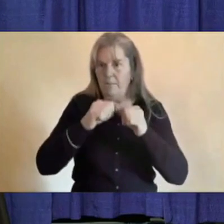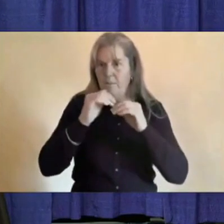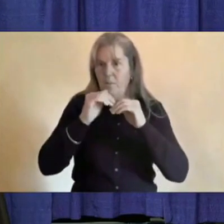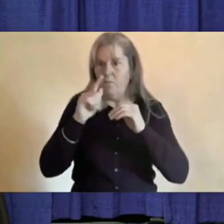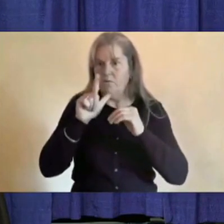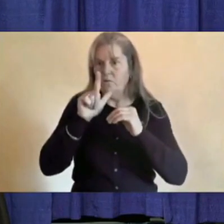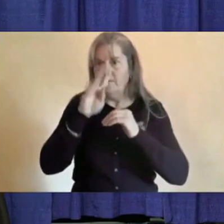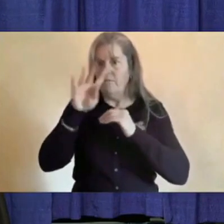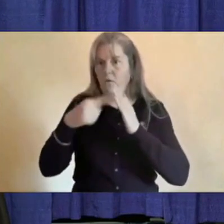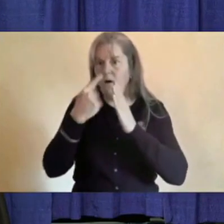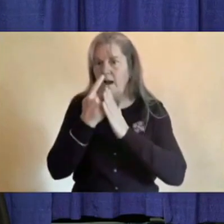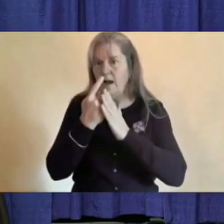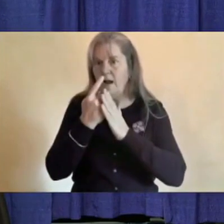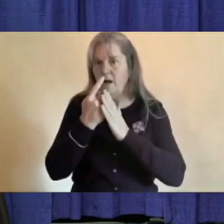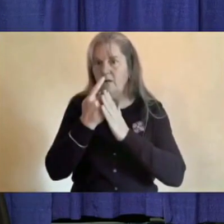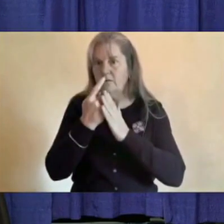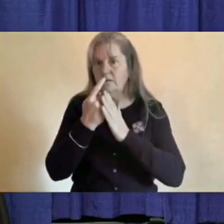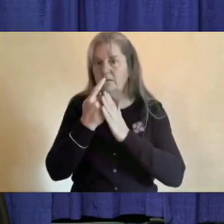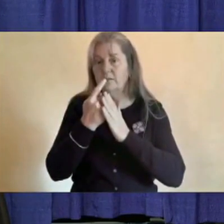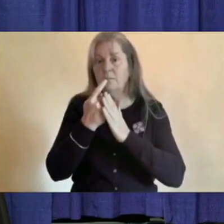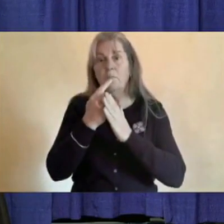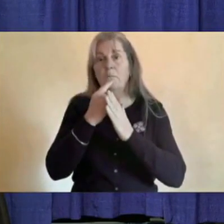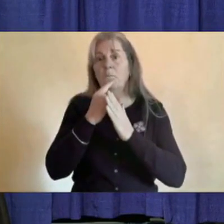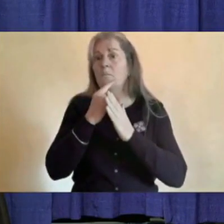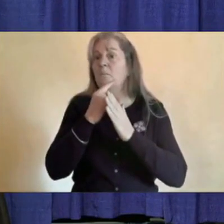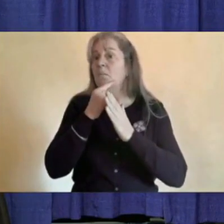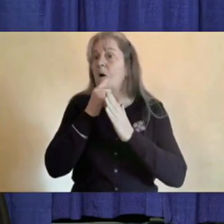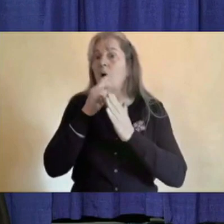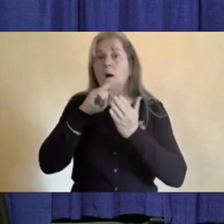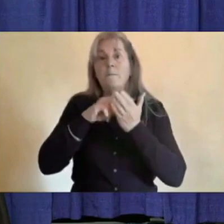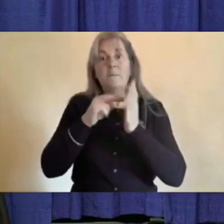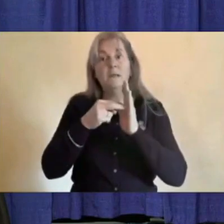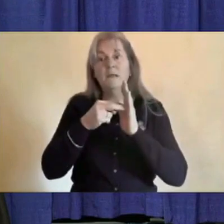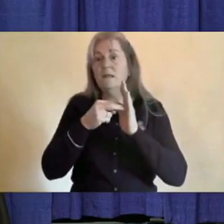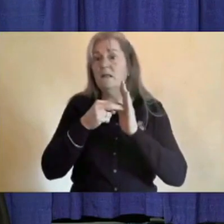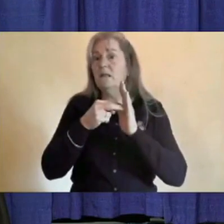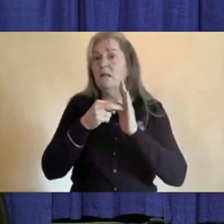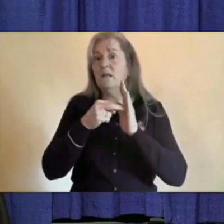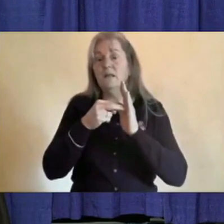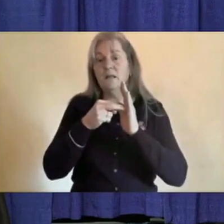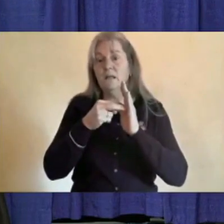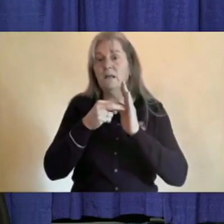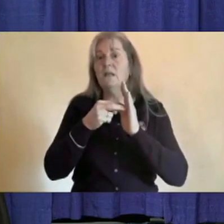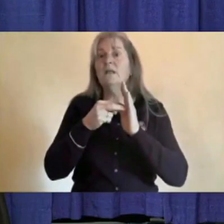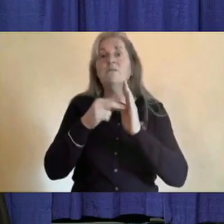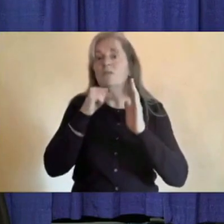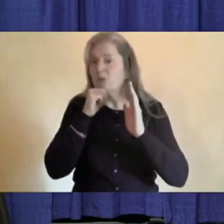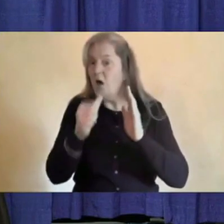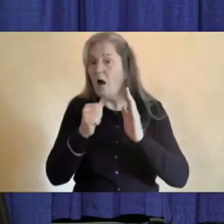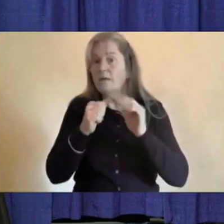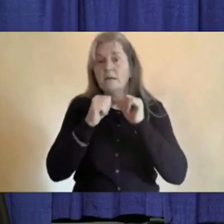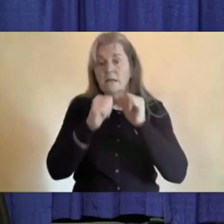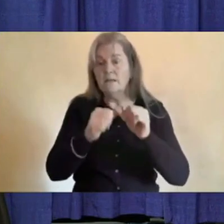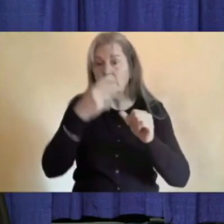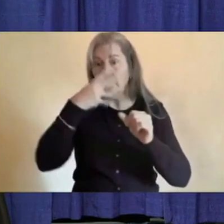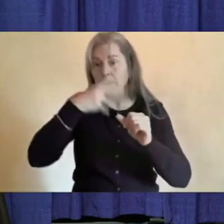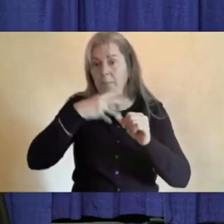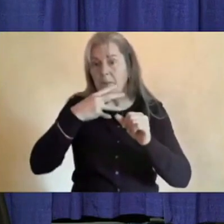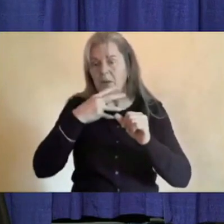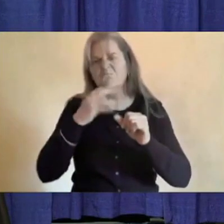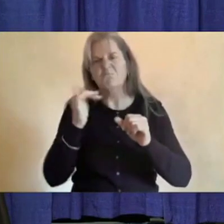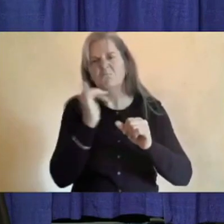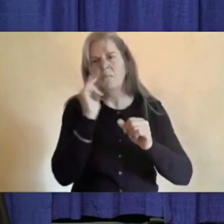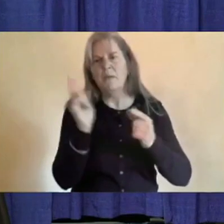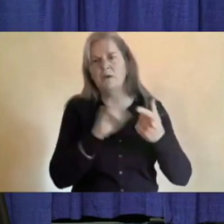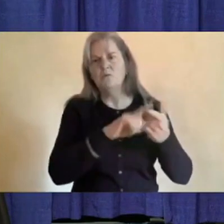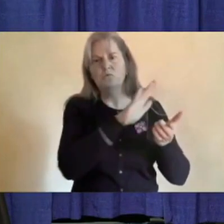does not necessitate a child to remain at home or out of daycare. A second or more symptom needs to be